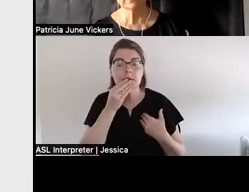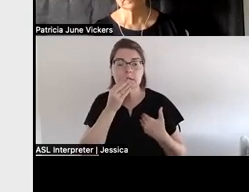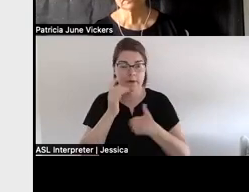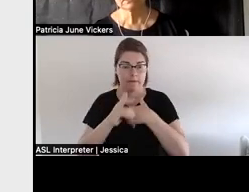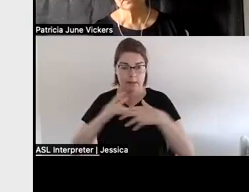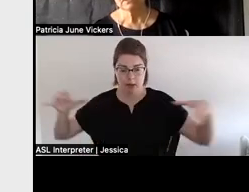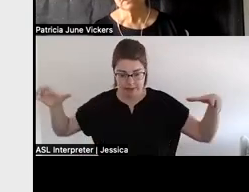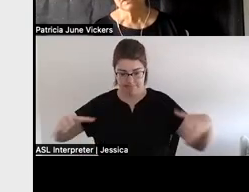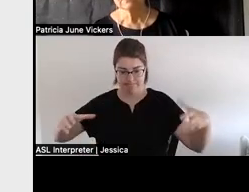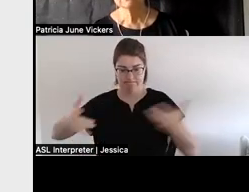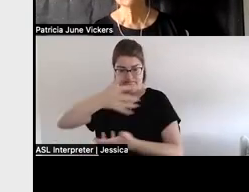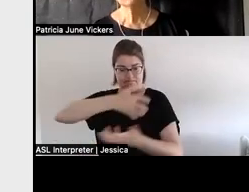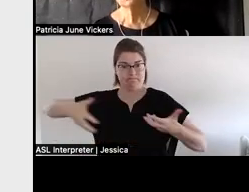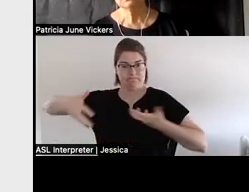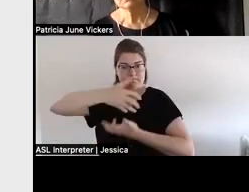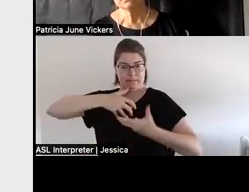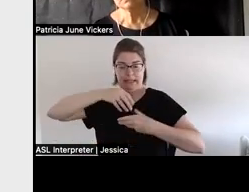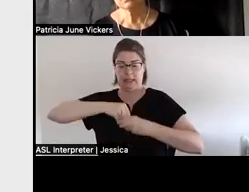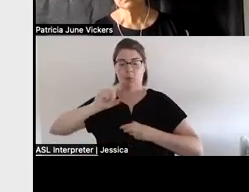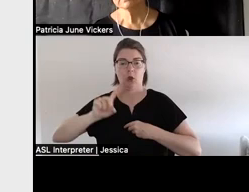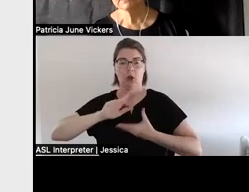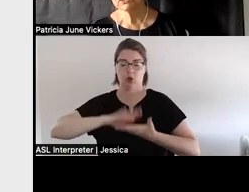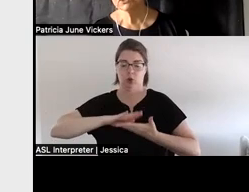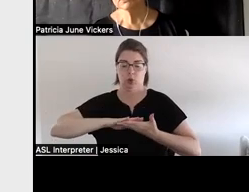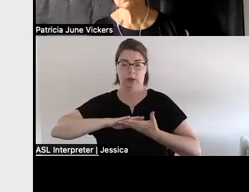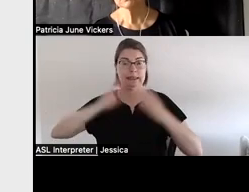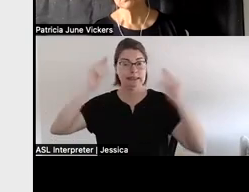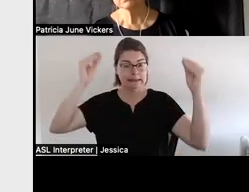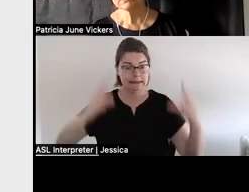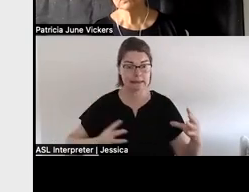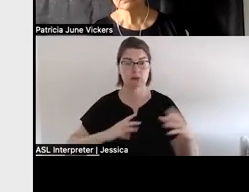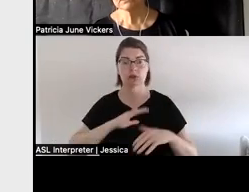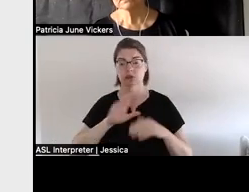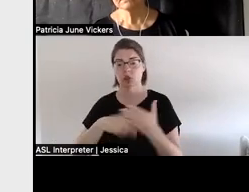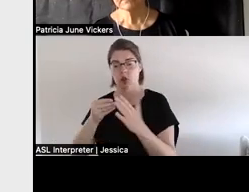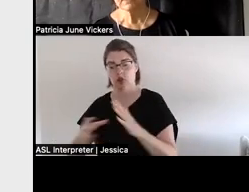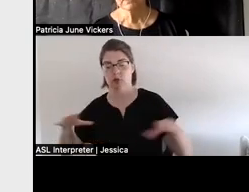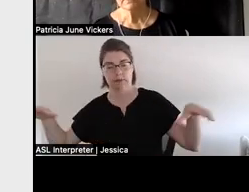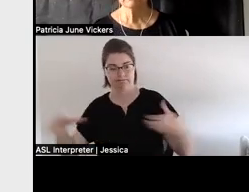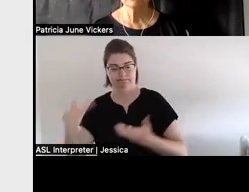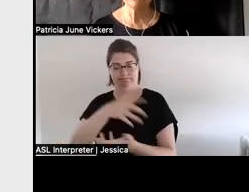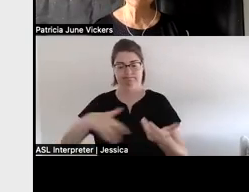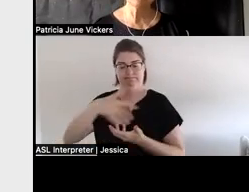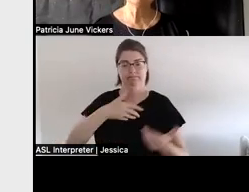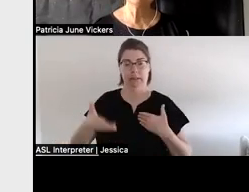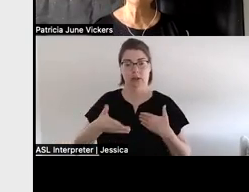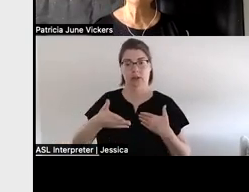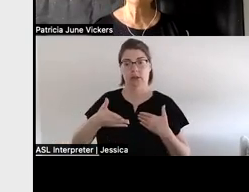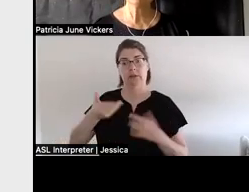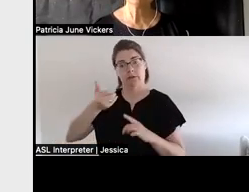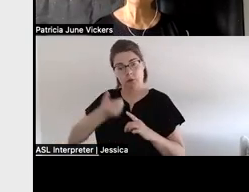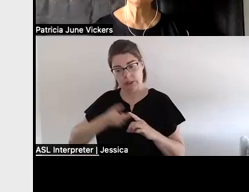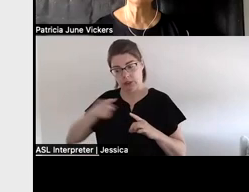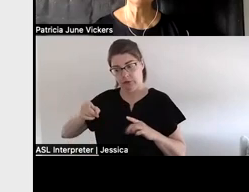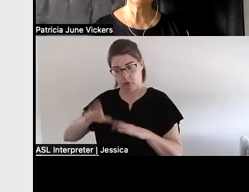gathering in the school with teachers and with all the students and for each one of those